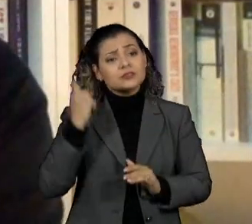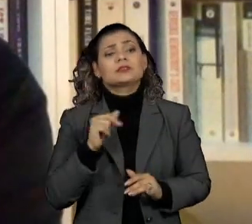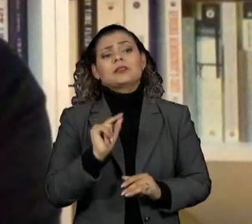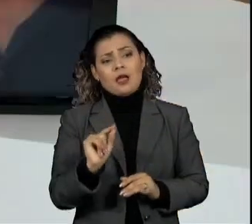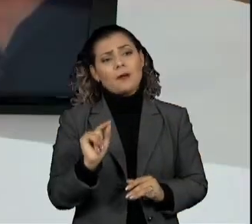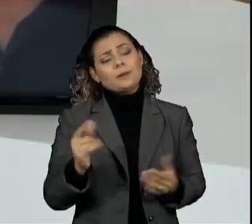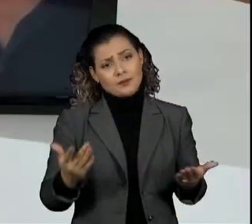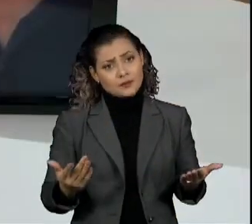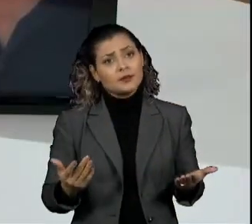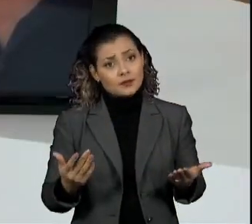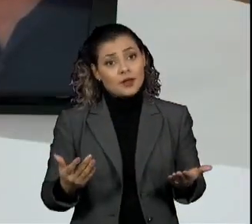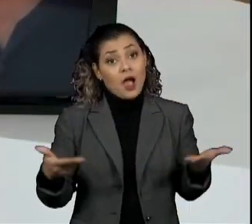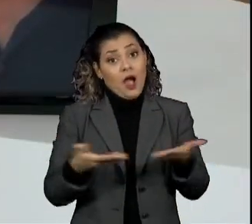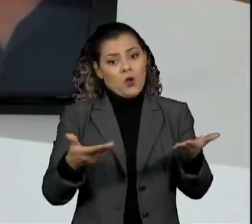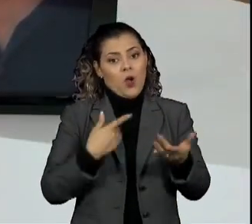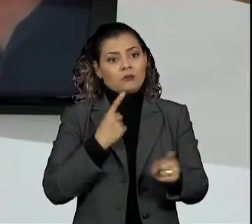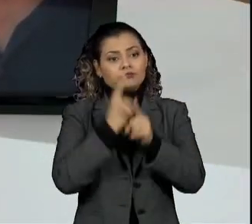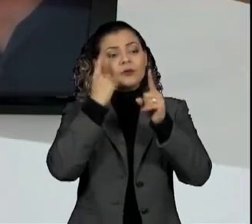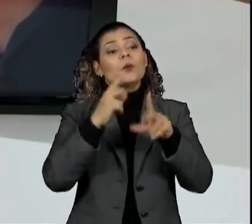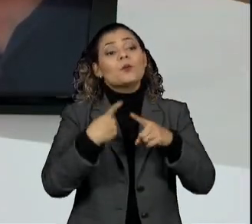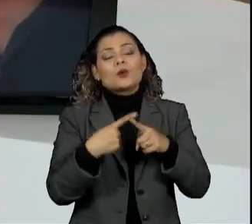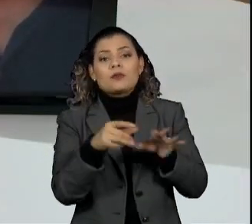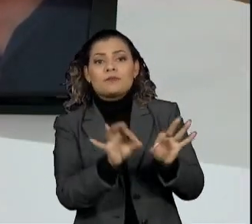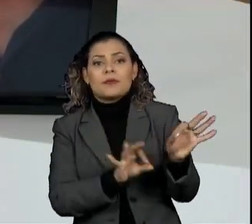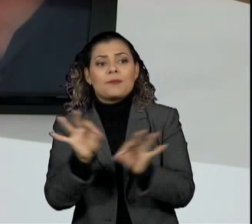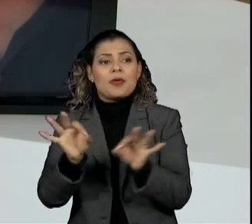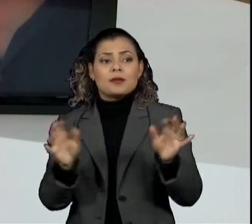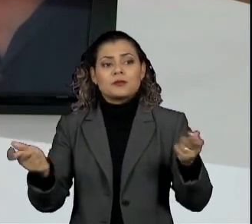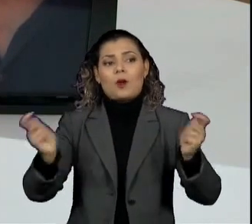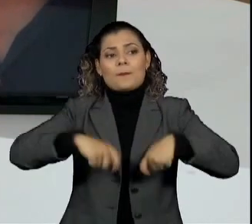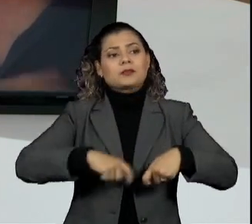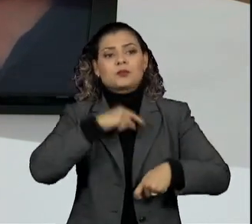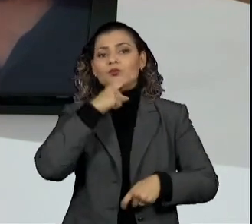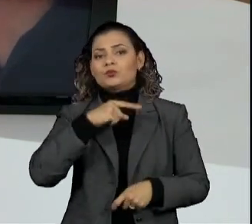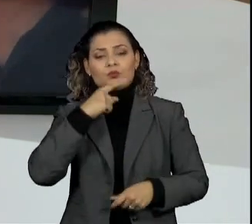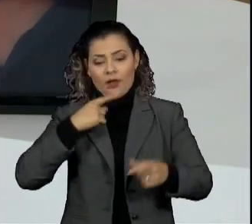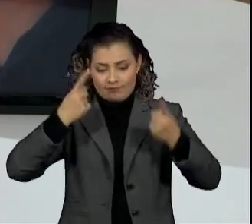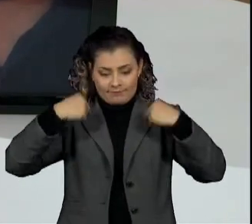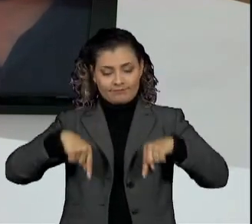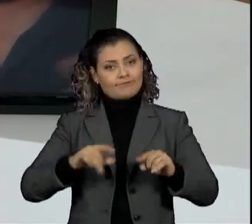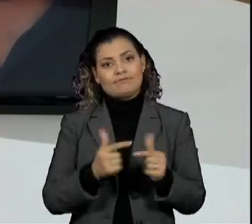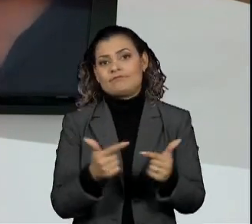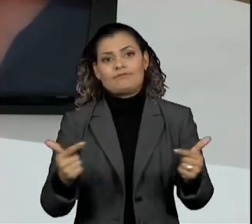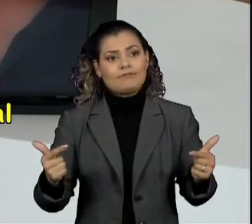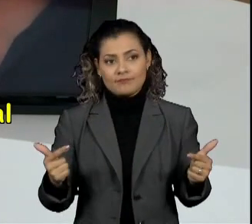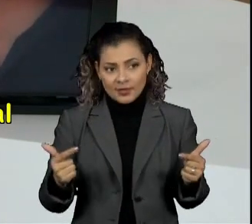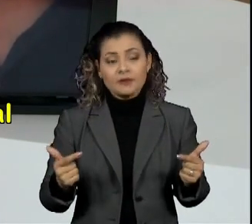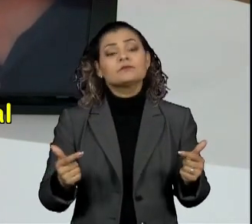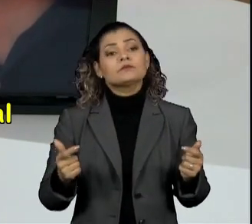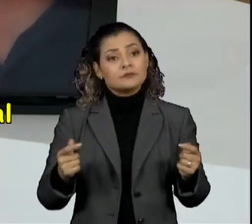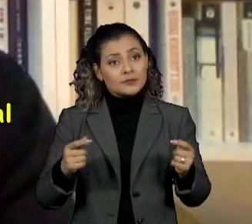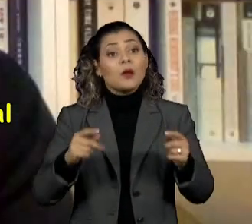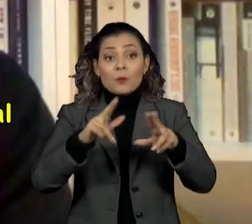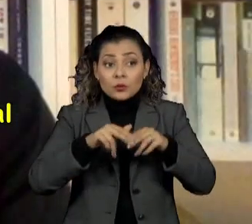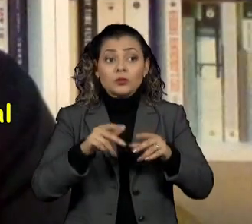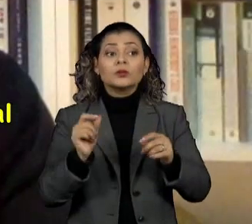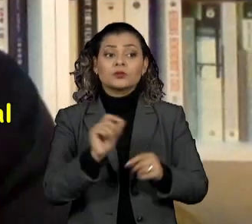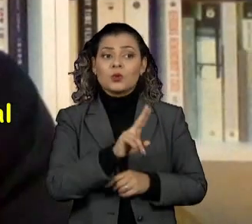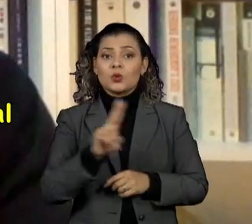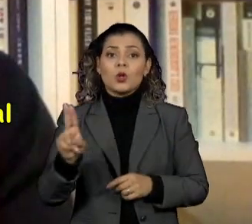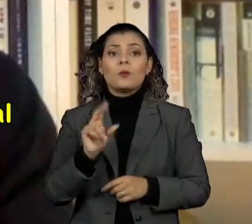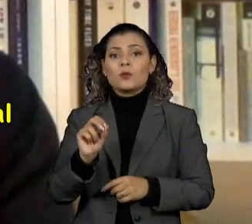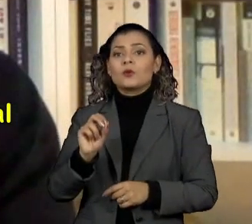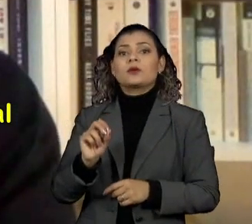know, by the inability to mount a particular kind of signal called an interferon,